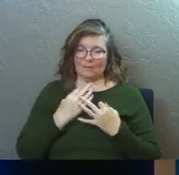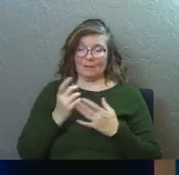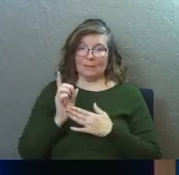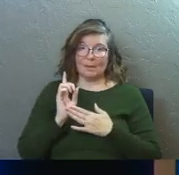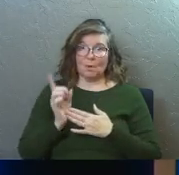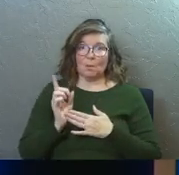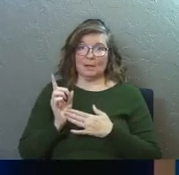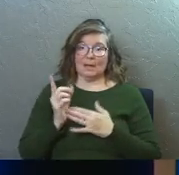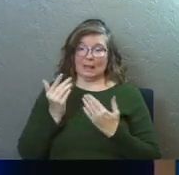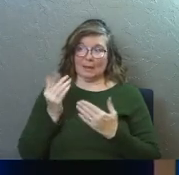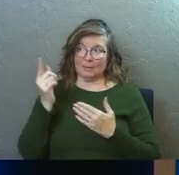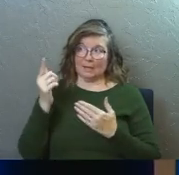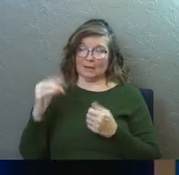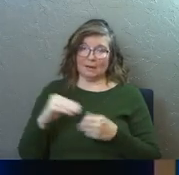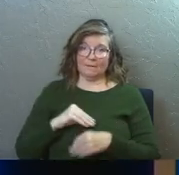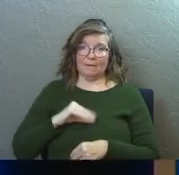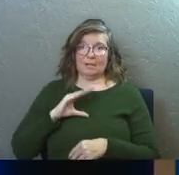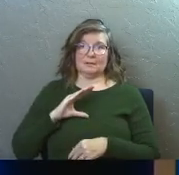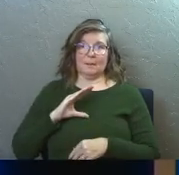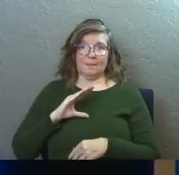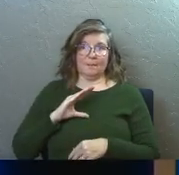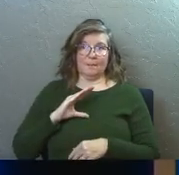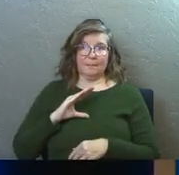moment, letting him fill us up.